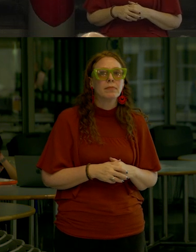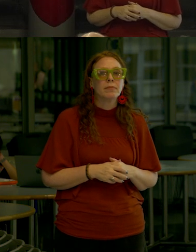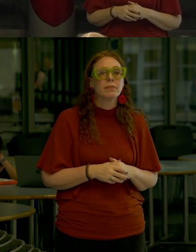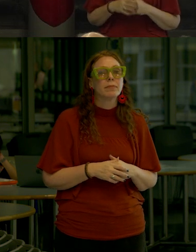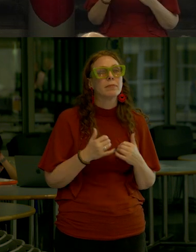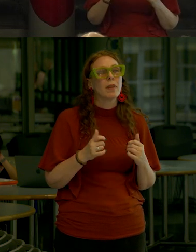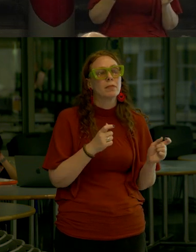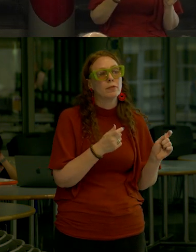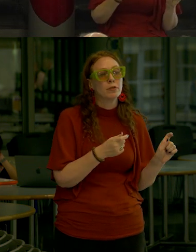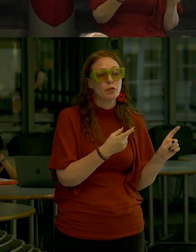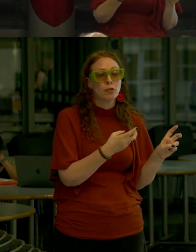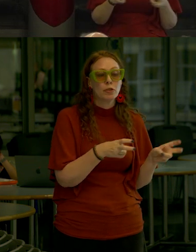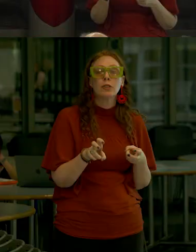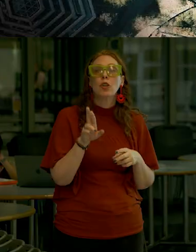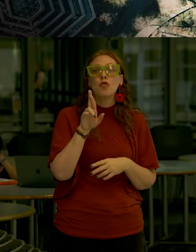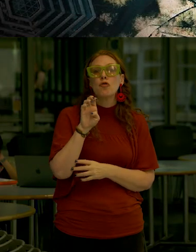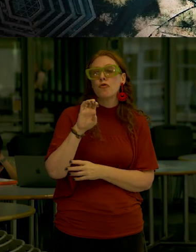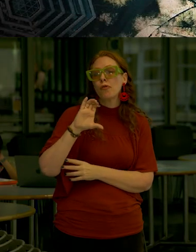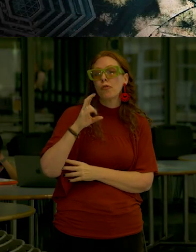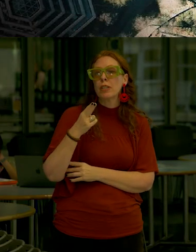so now we shift to reach seven the south cove